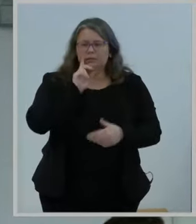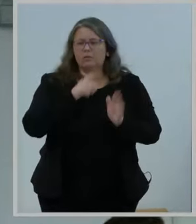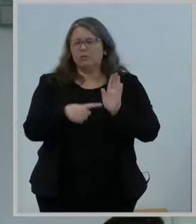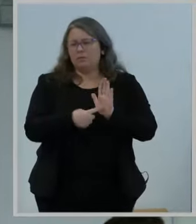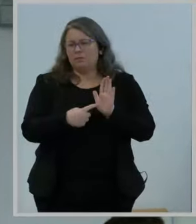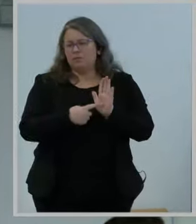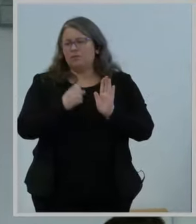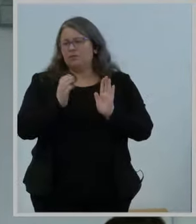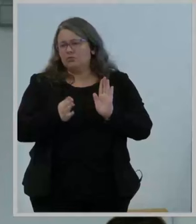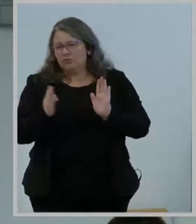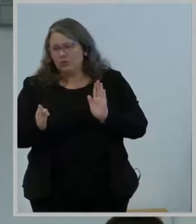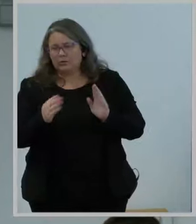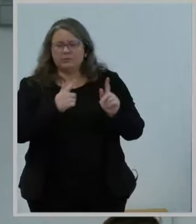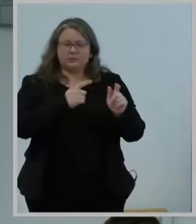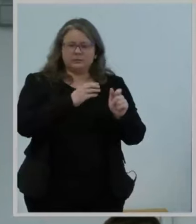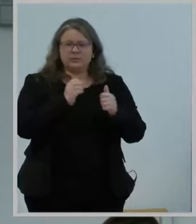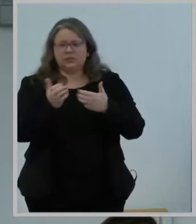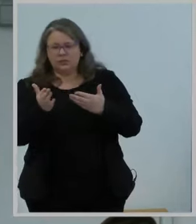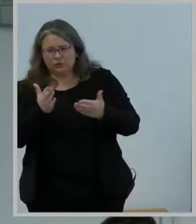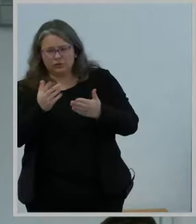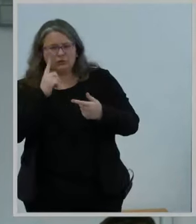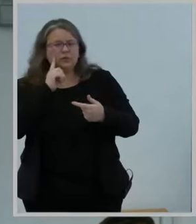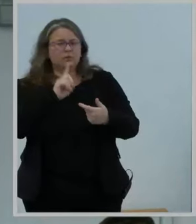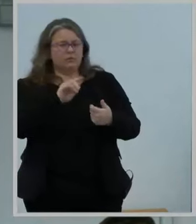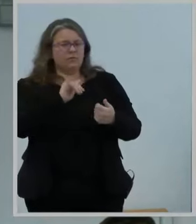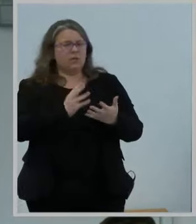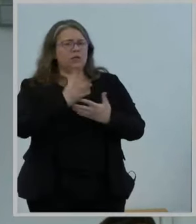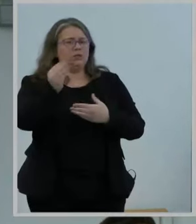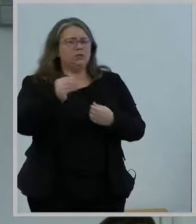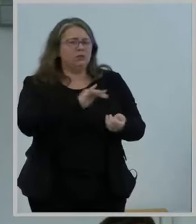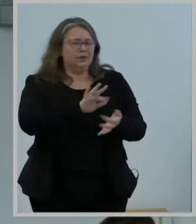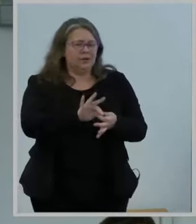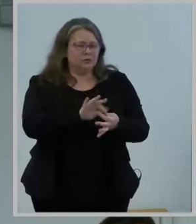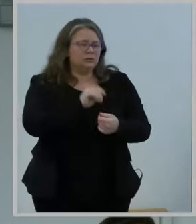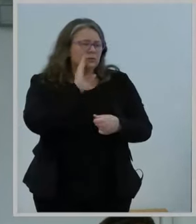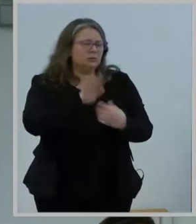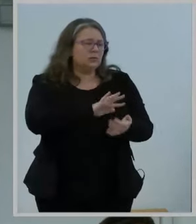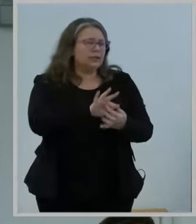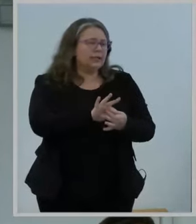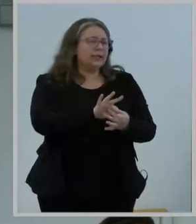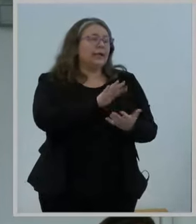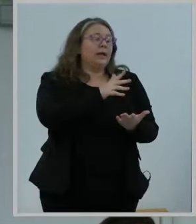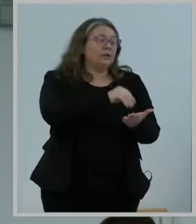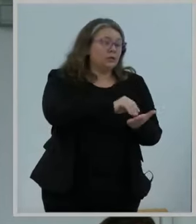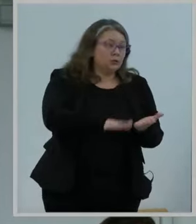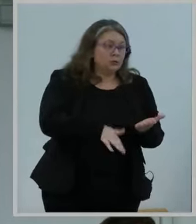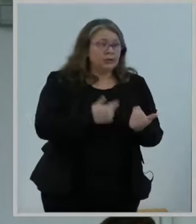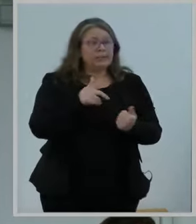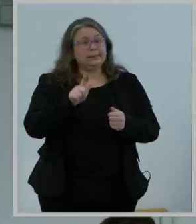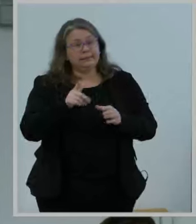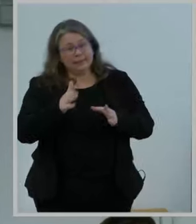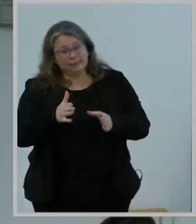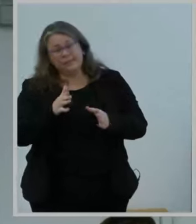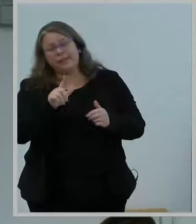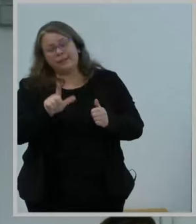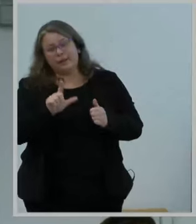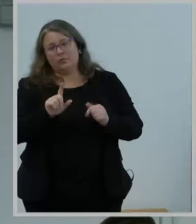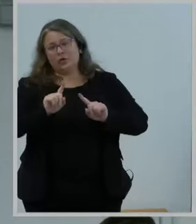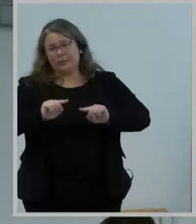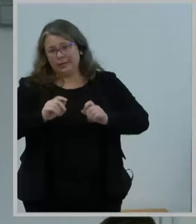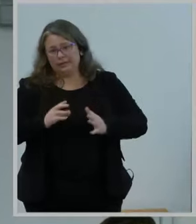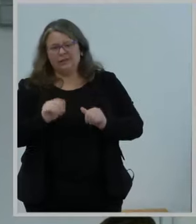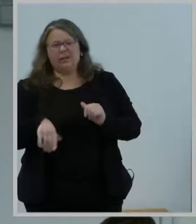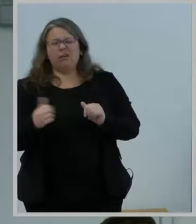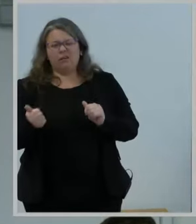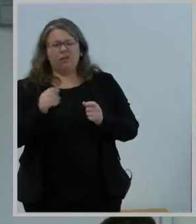connections to connect today's students and library patrons with next-generation learning opportunities and services. The Communications